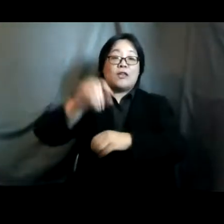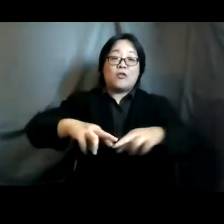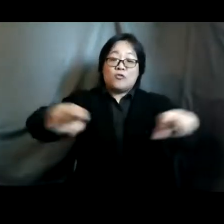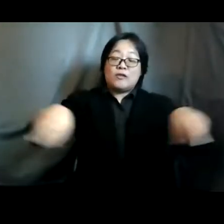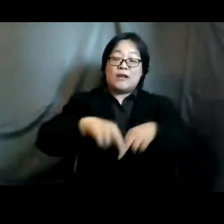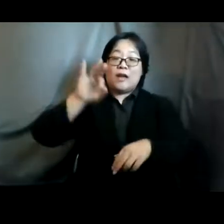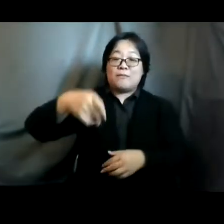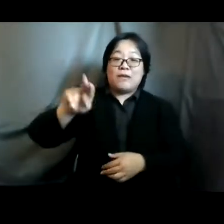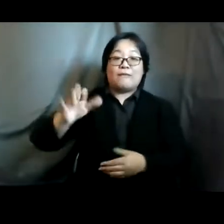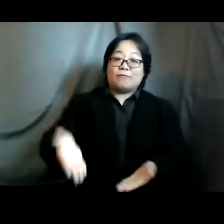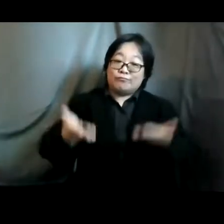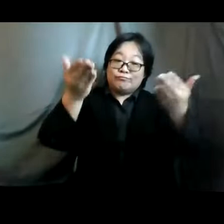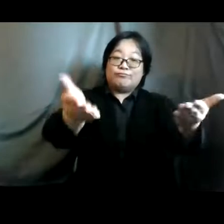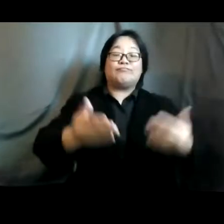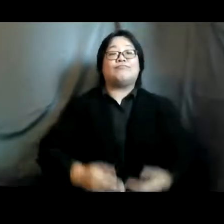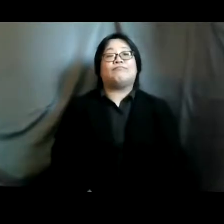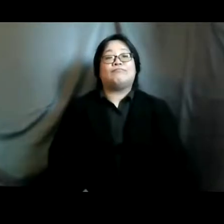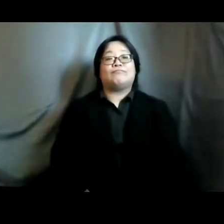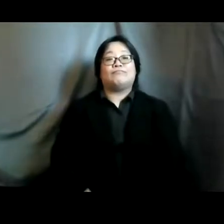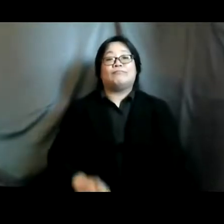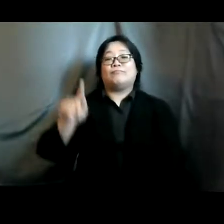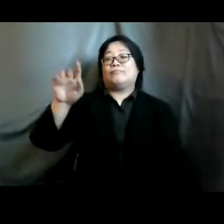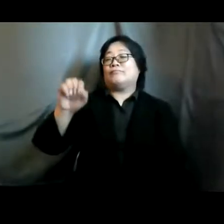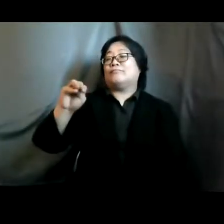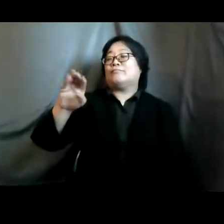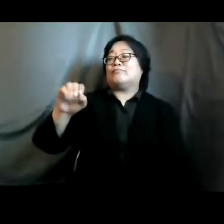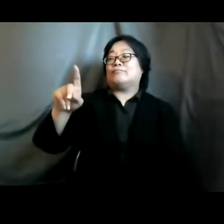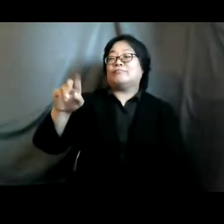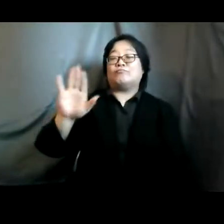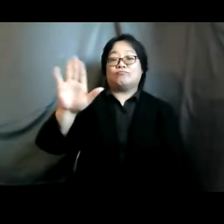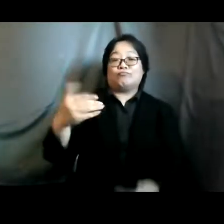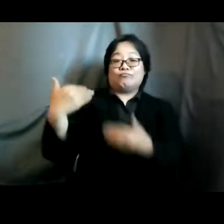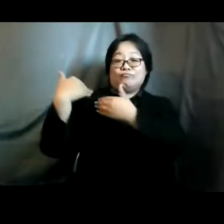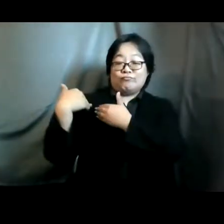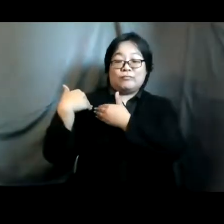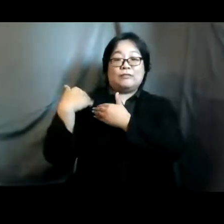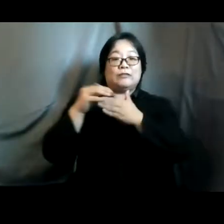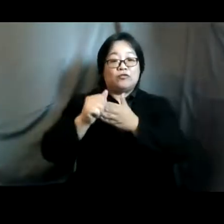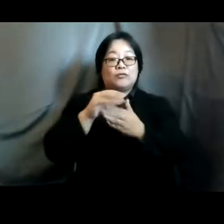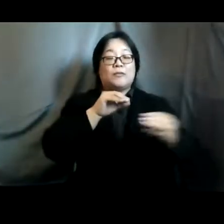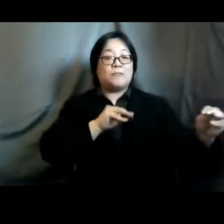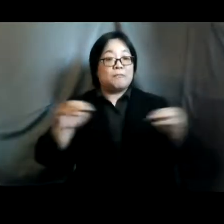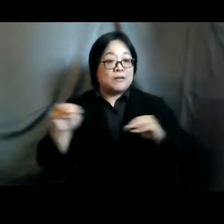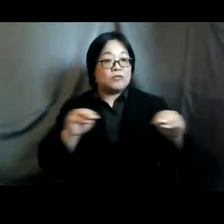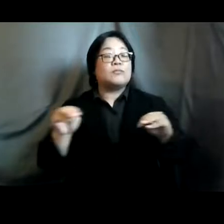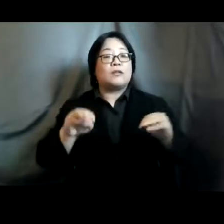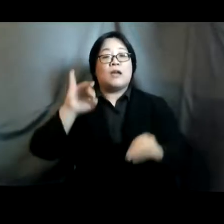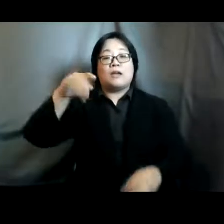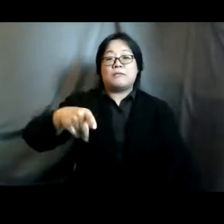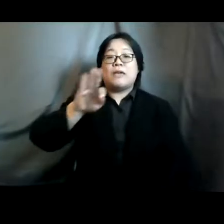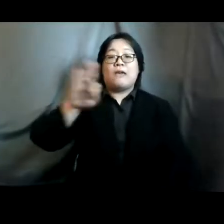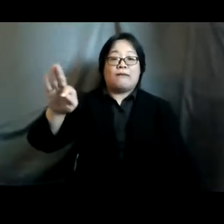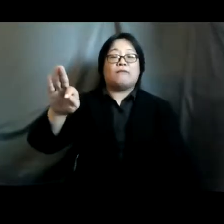acr tomoko is responsible for leadership and management for the work of ipts in the region